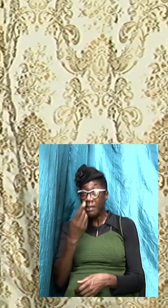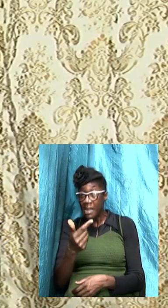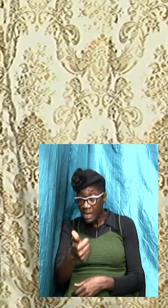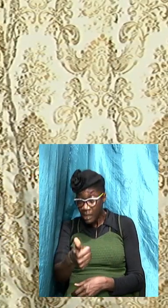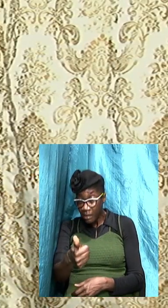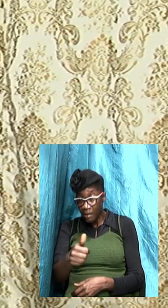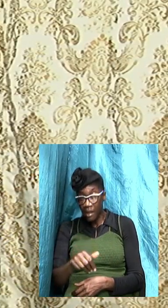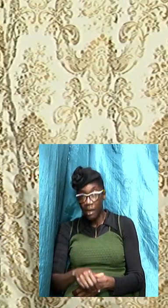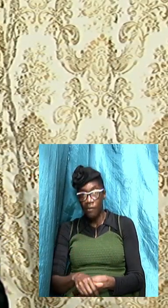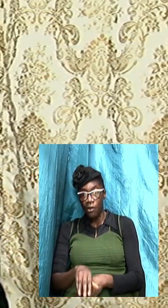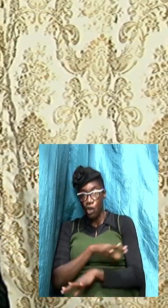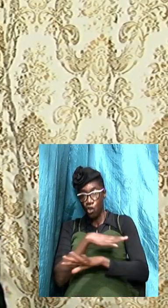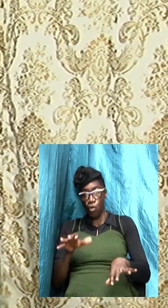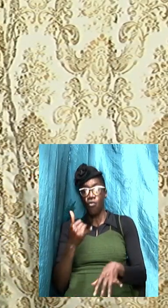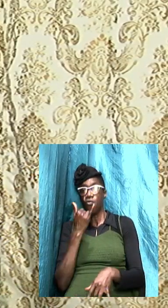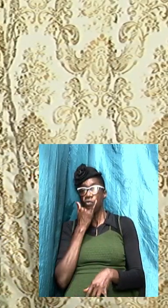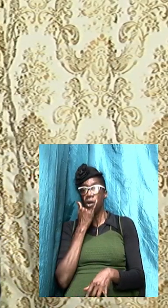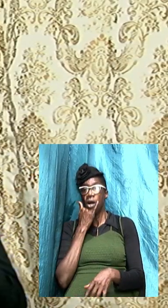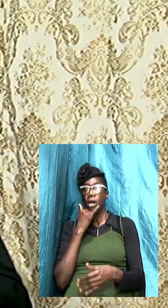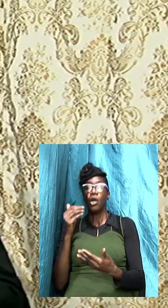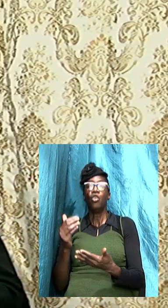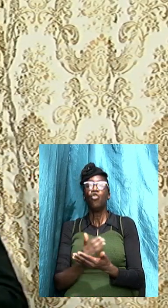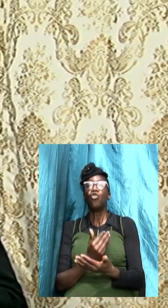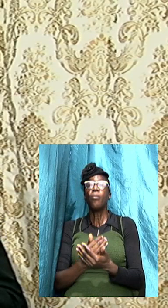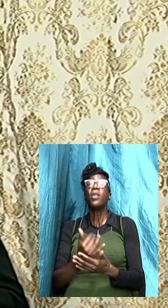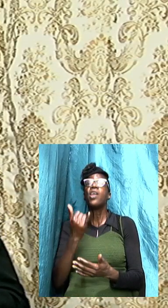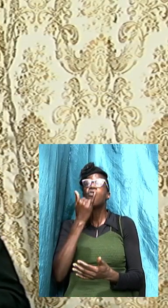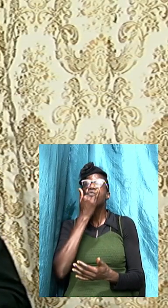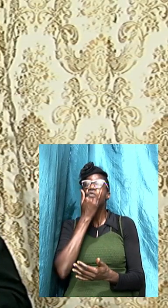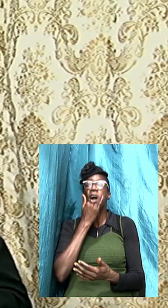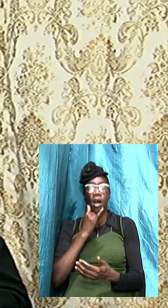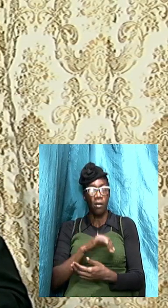that nothing is wrong with it something is wrong with it